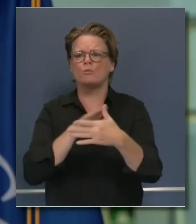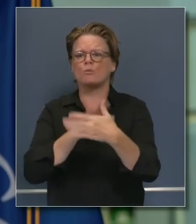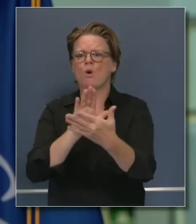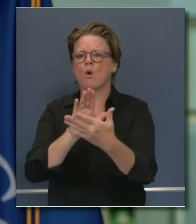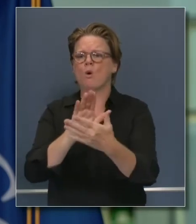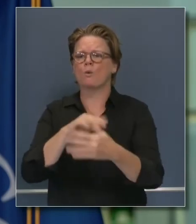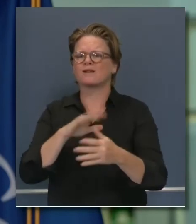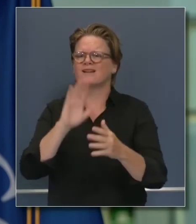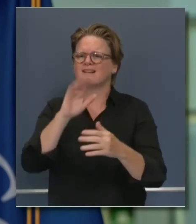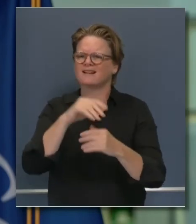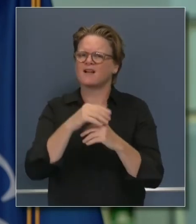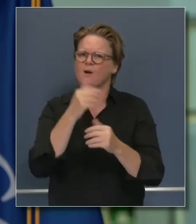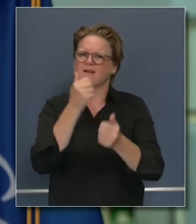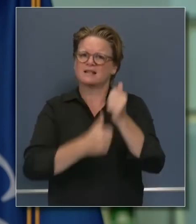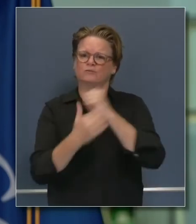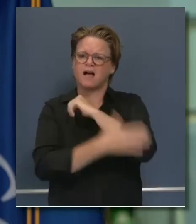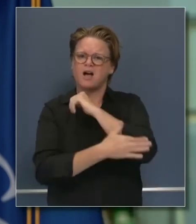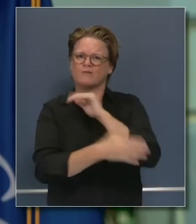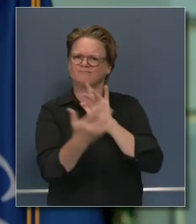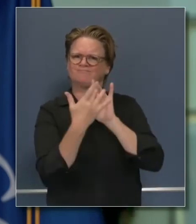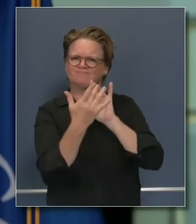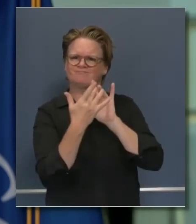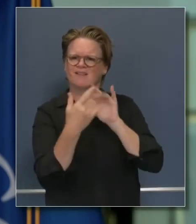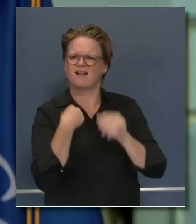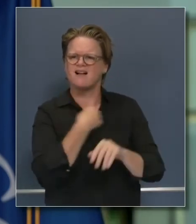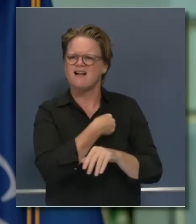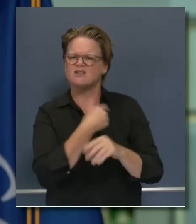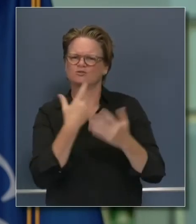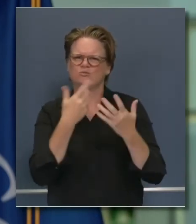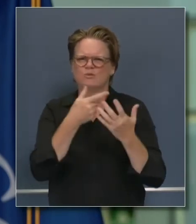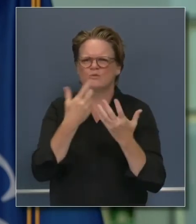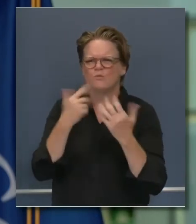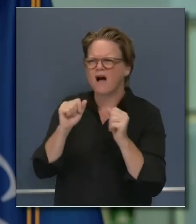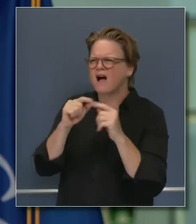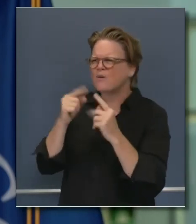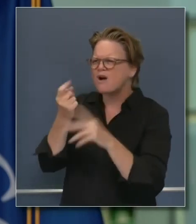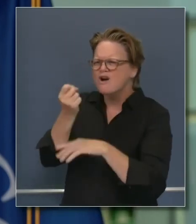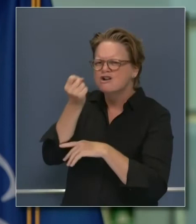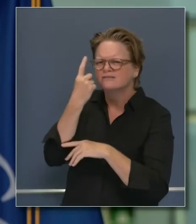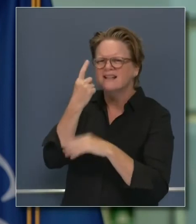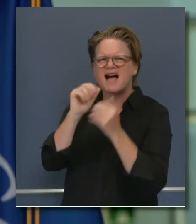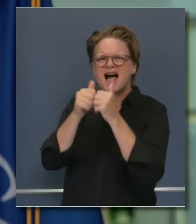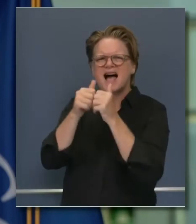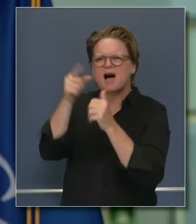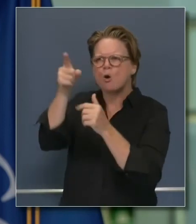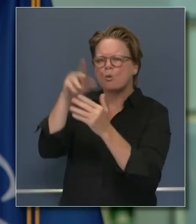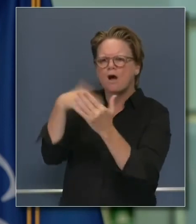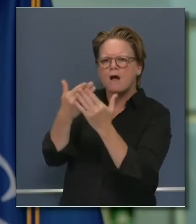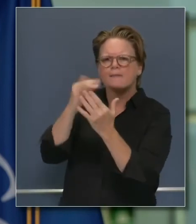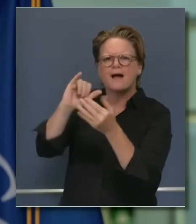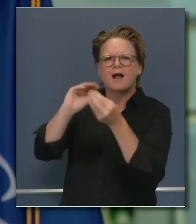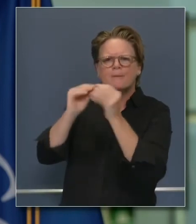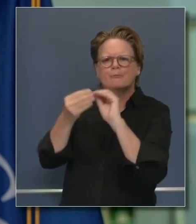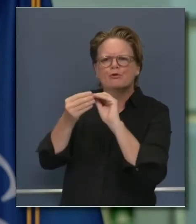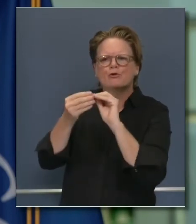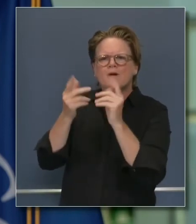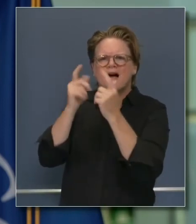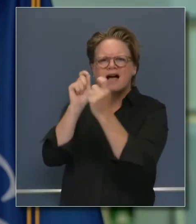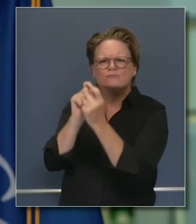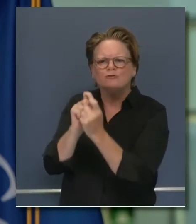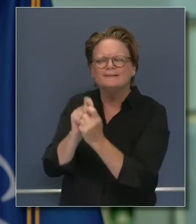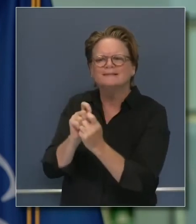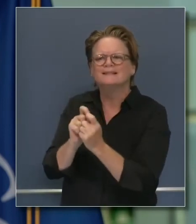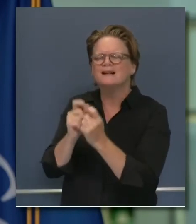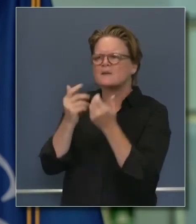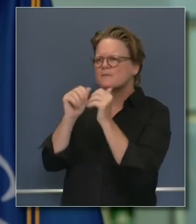about different ways to look at these numbers and the data, and when we continue to learn and evolve in that